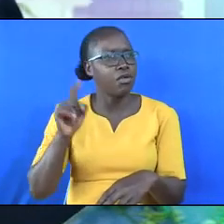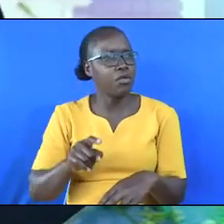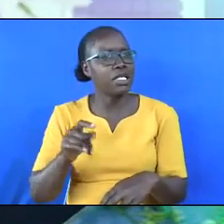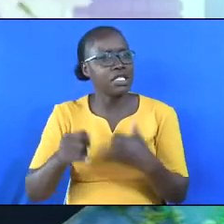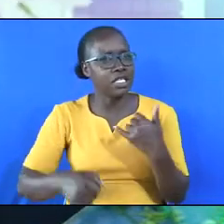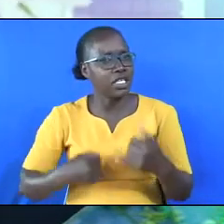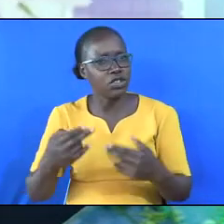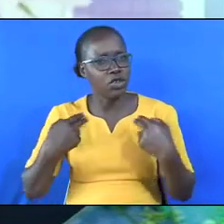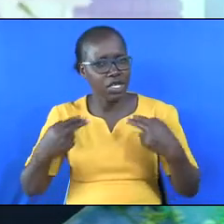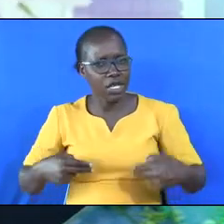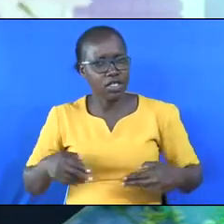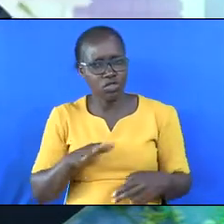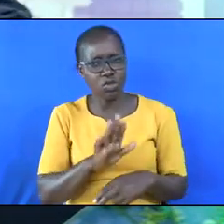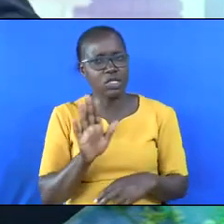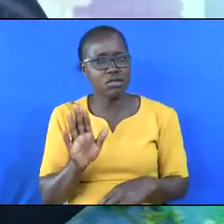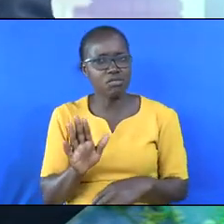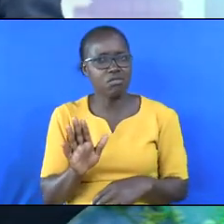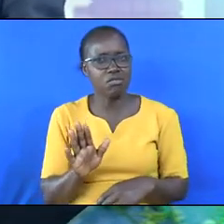enjoy your time.